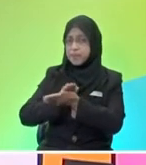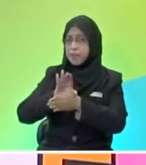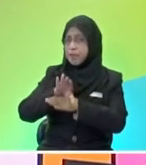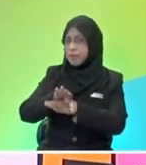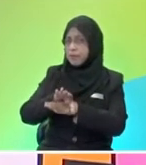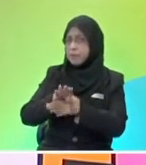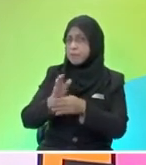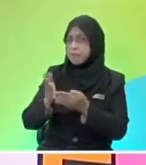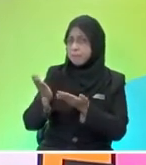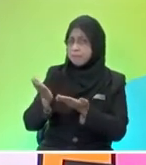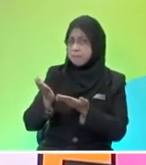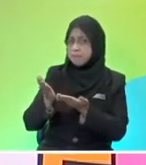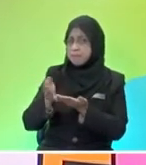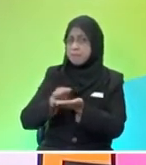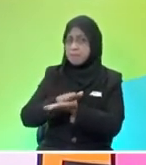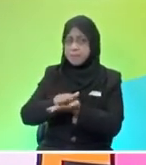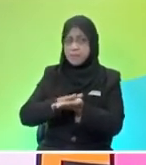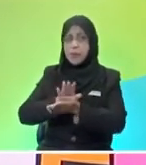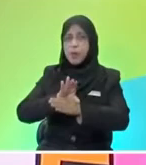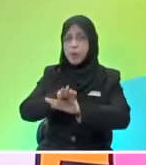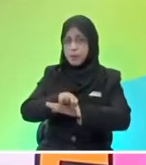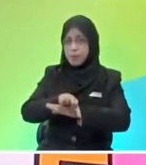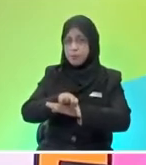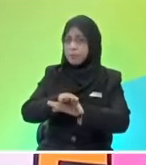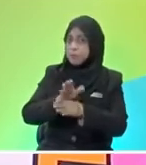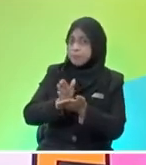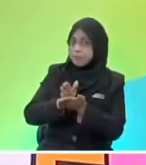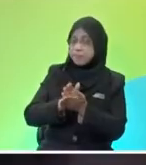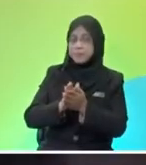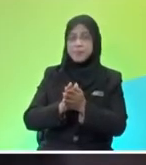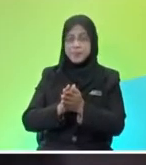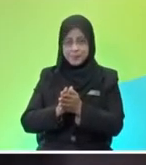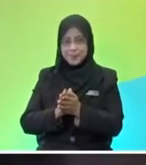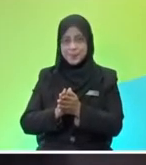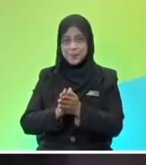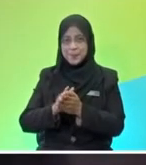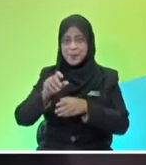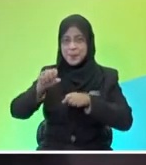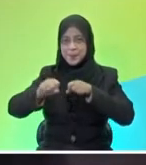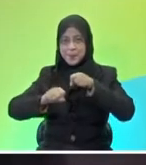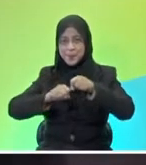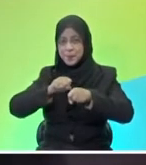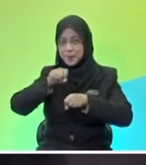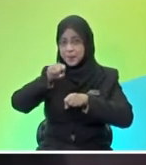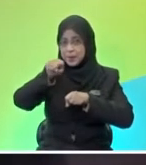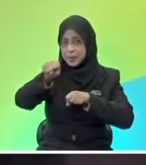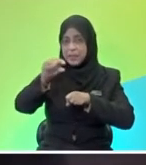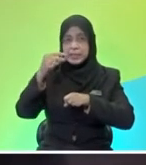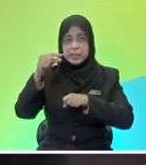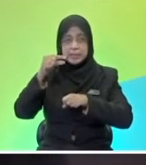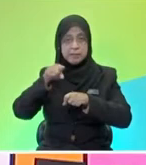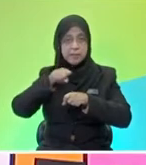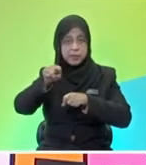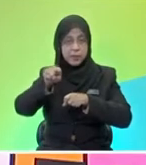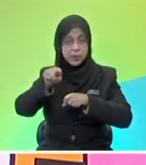so you mentioned that the frictional force is opposing the motion. Yes, it is opposing the motion. So, if the green arrow motion is going to